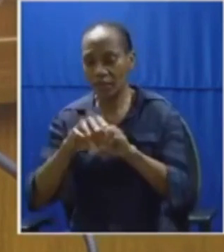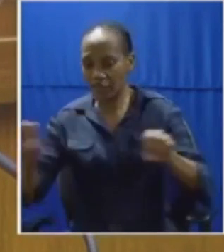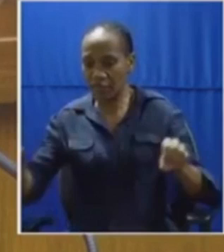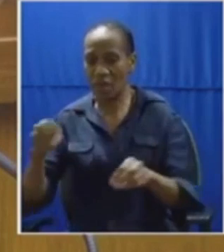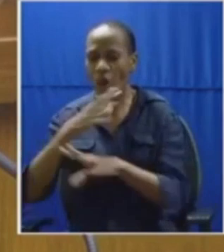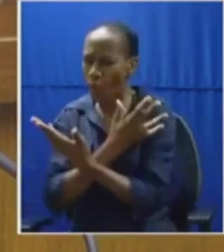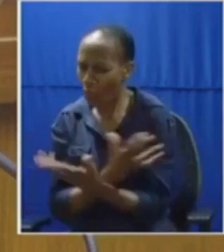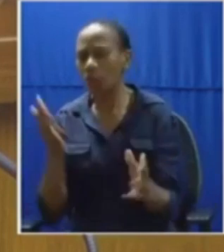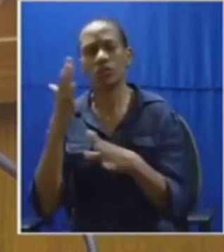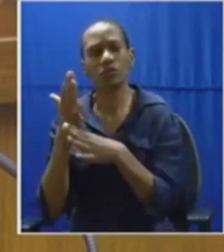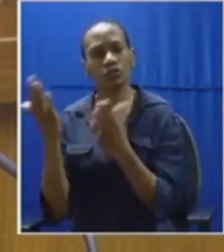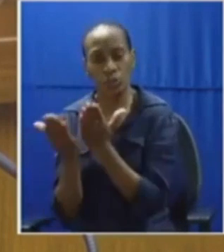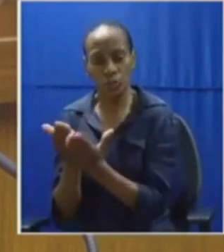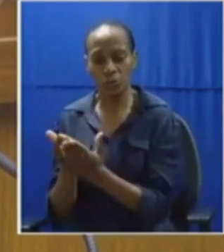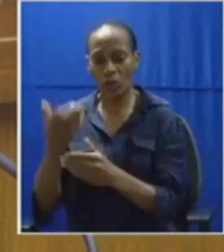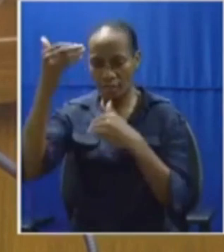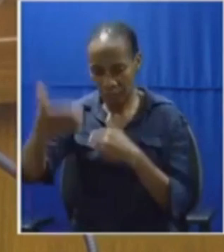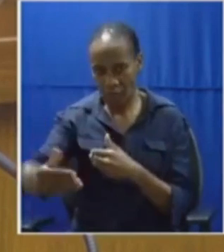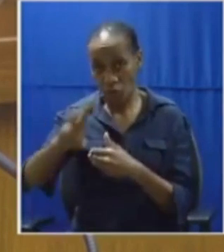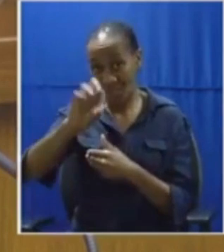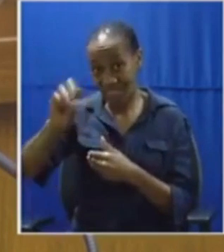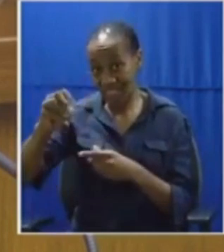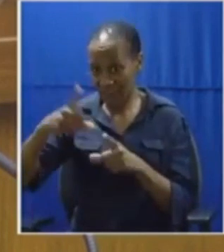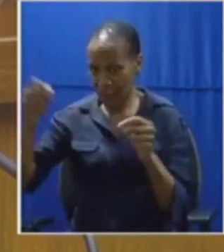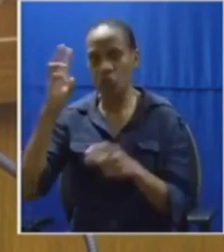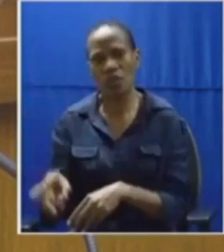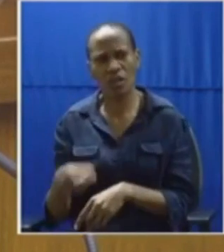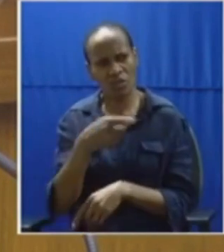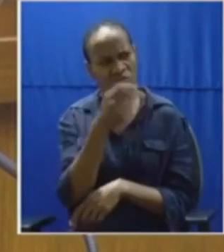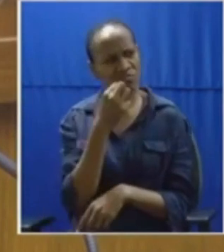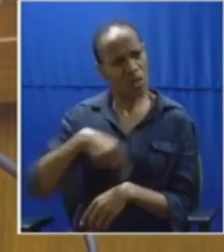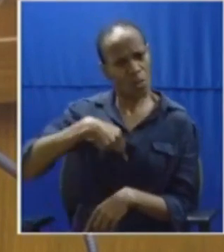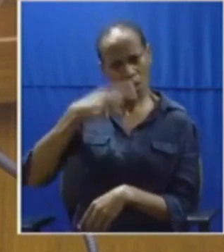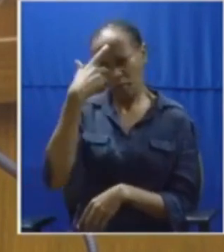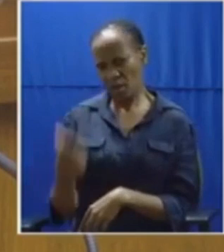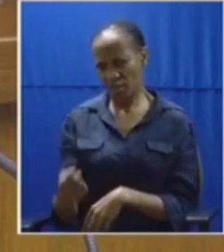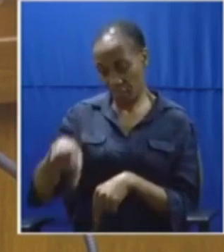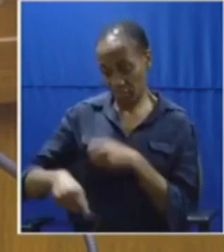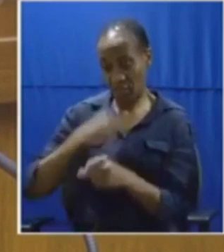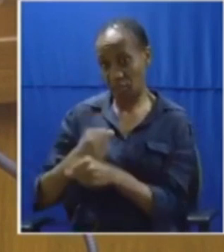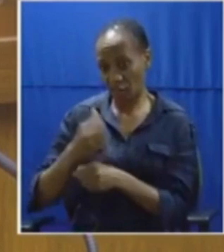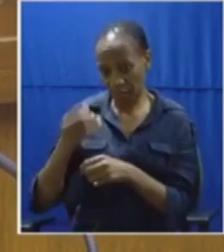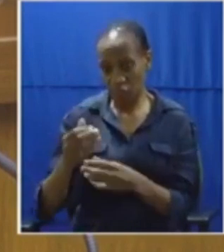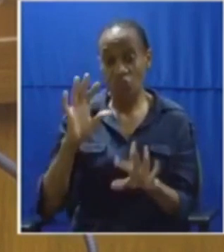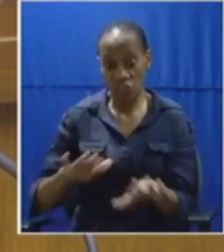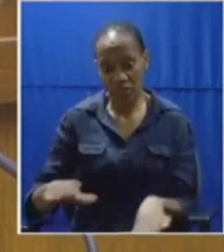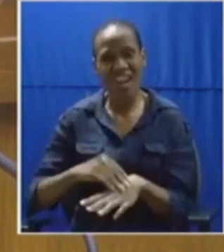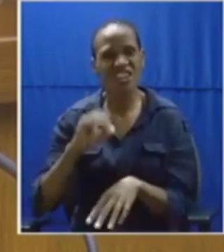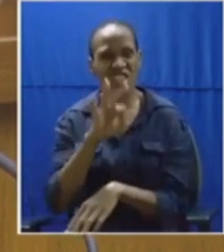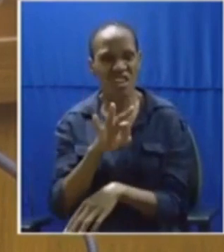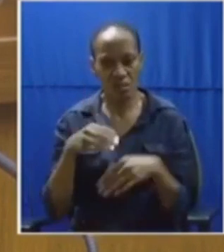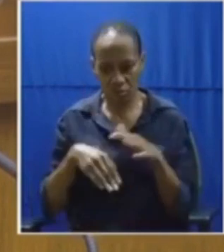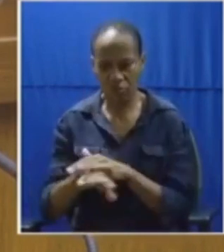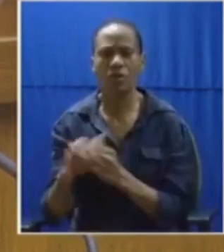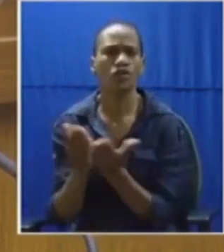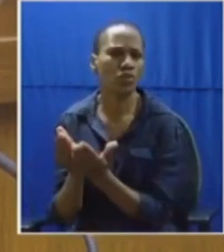will be finalized by 2030 but you want us to believe that this year you will take three year olds to schools how